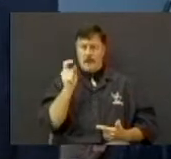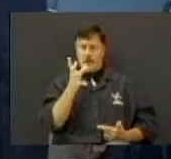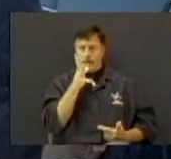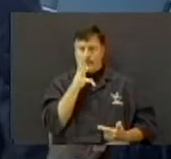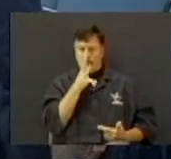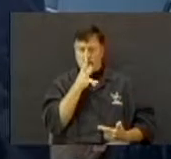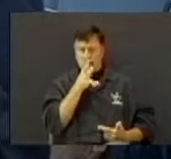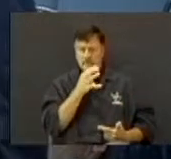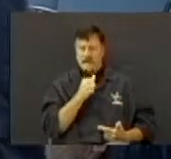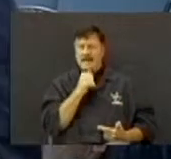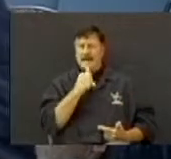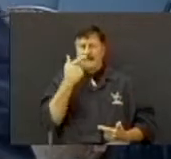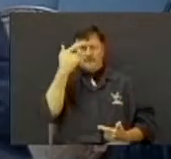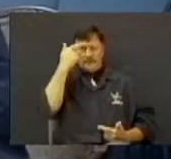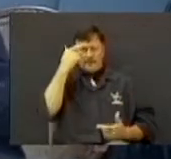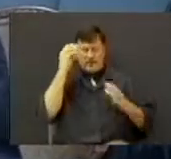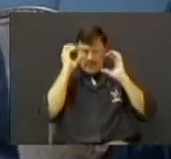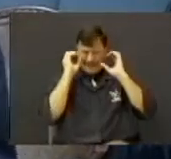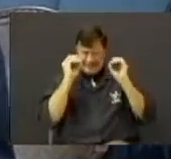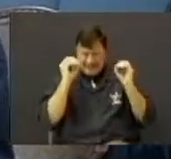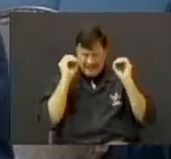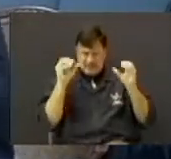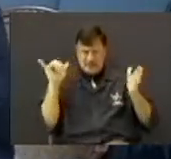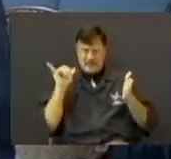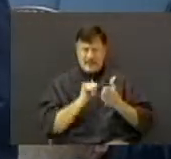I just don't think we teach that enough.